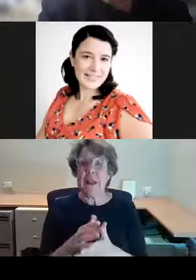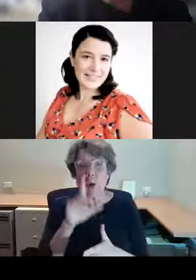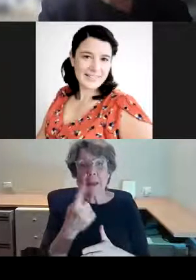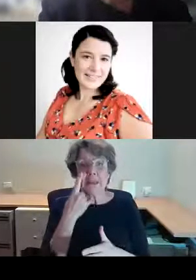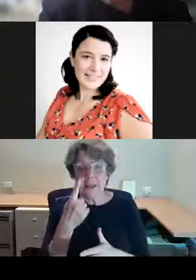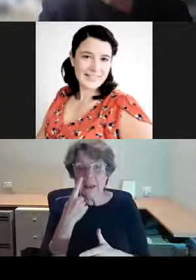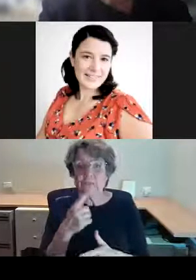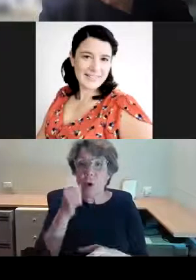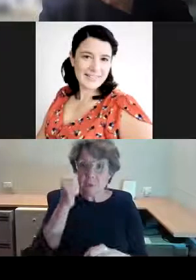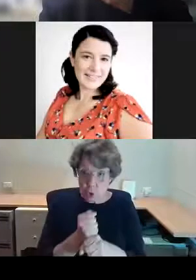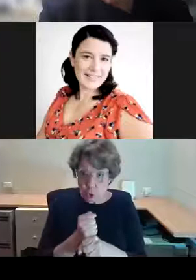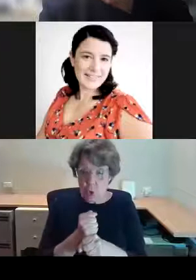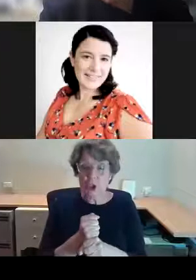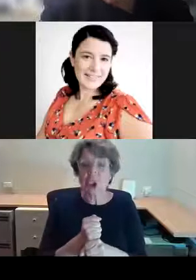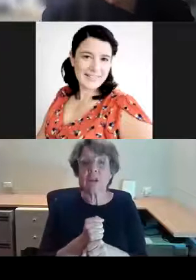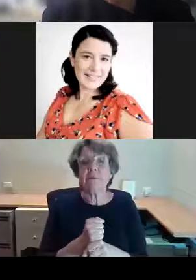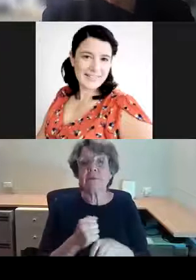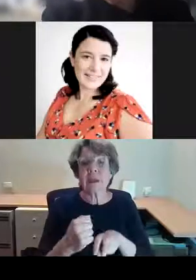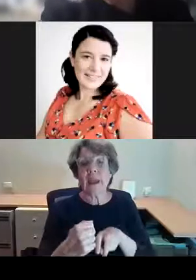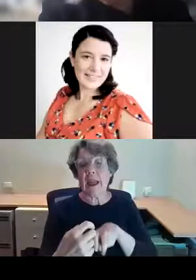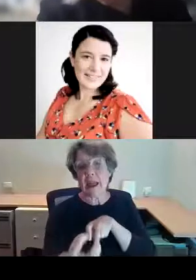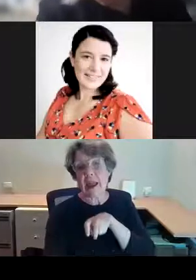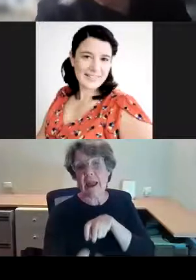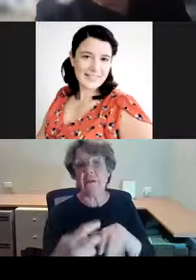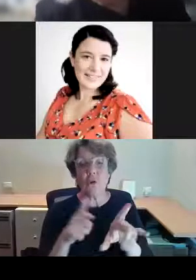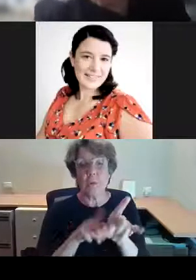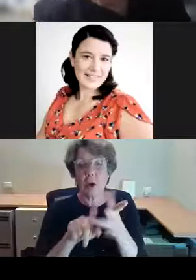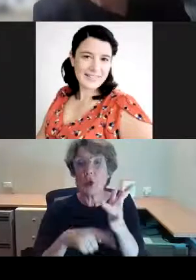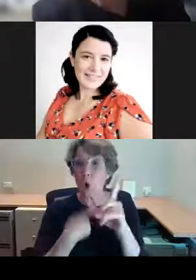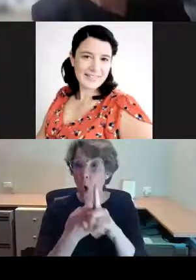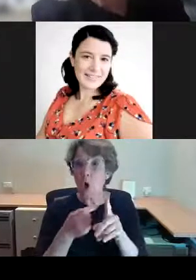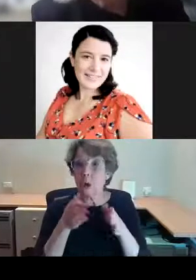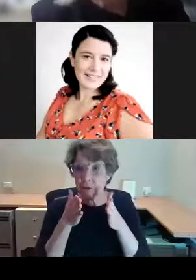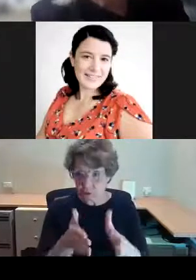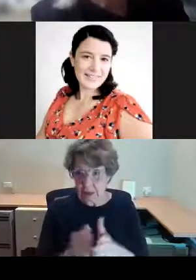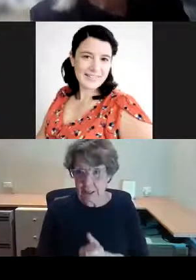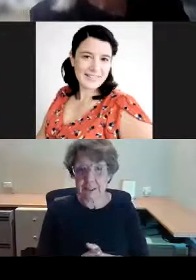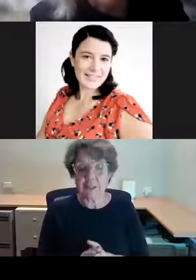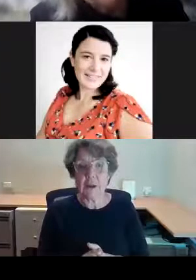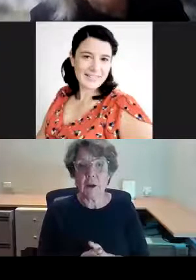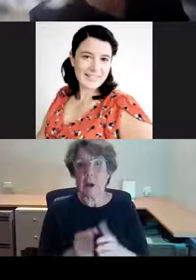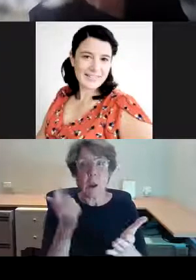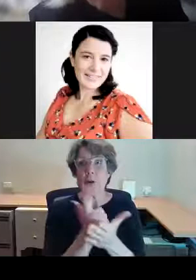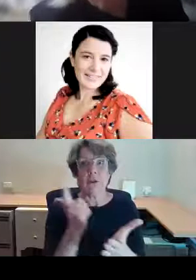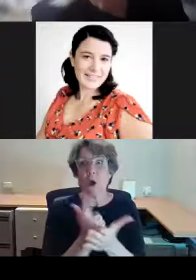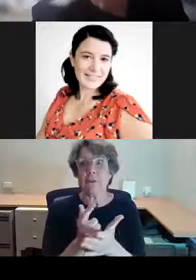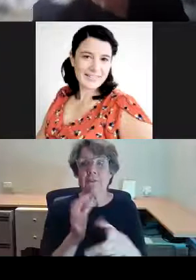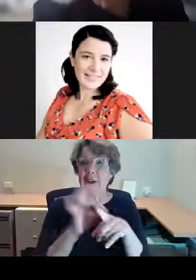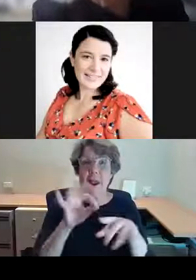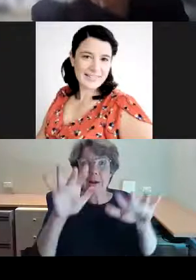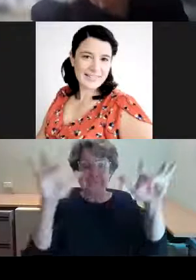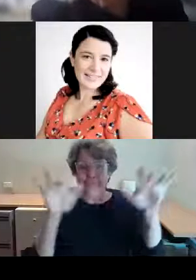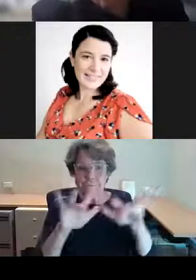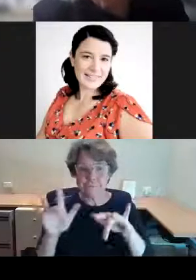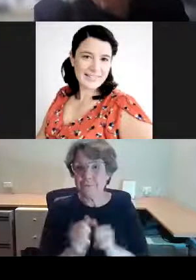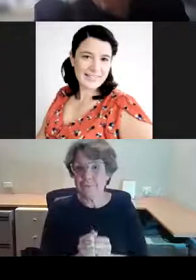but again, a riotous celebration of colour, although I think a lot more municipal rather than